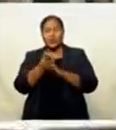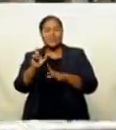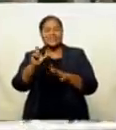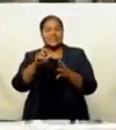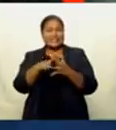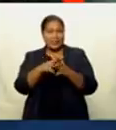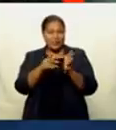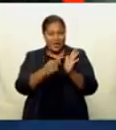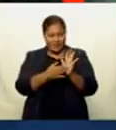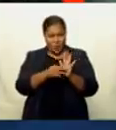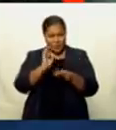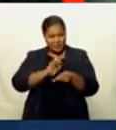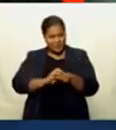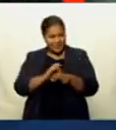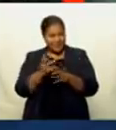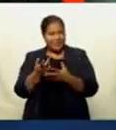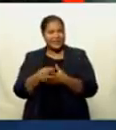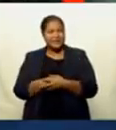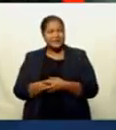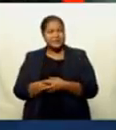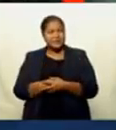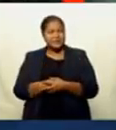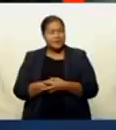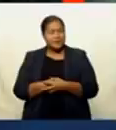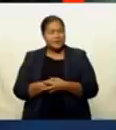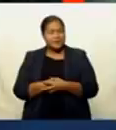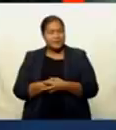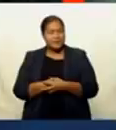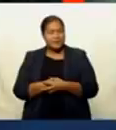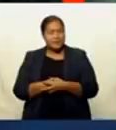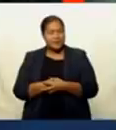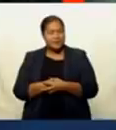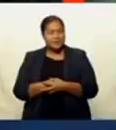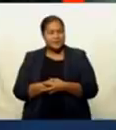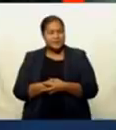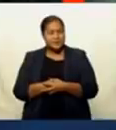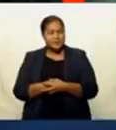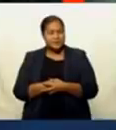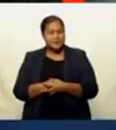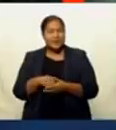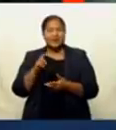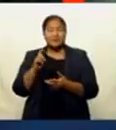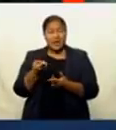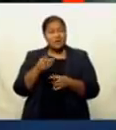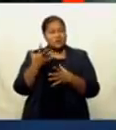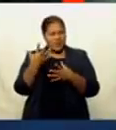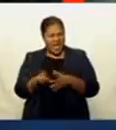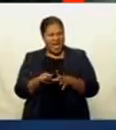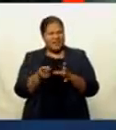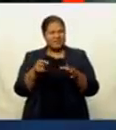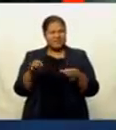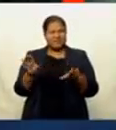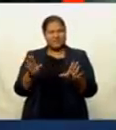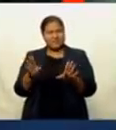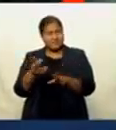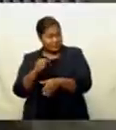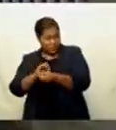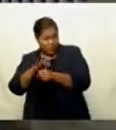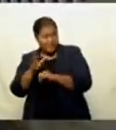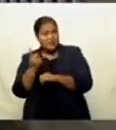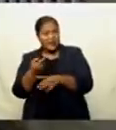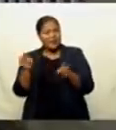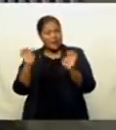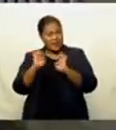hold. But however, if there is emergency, we're still proceeding with our life-cutting and surgery.